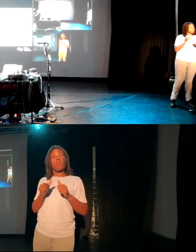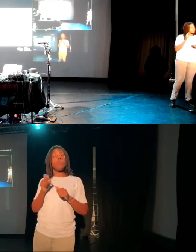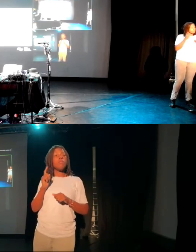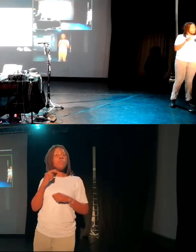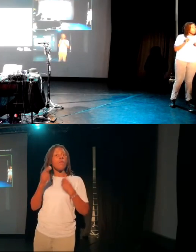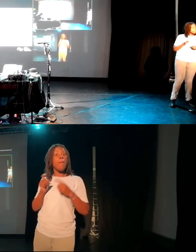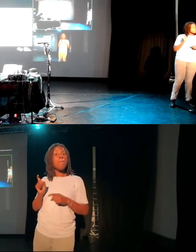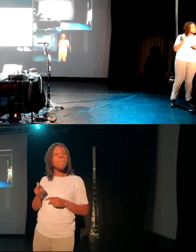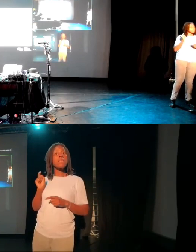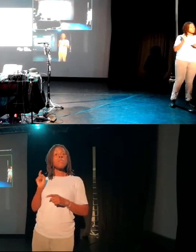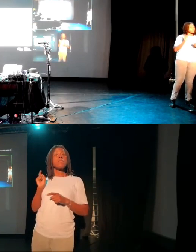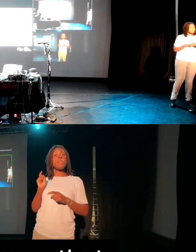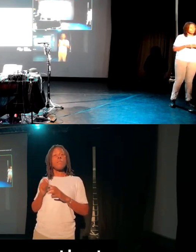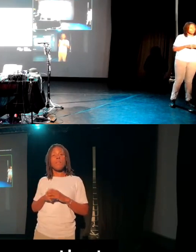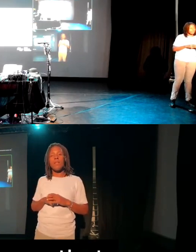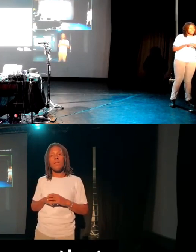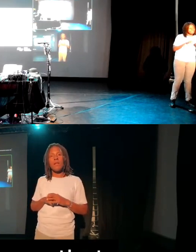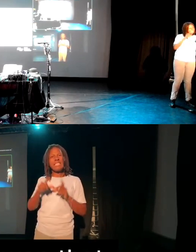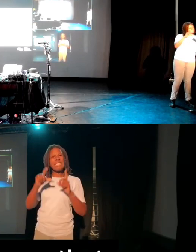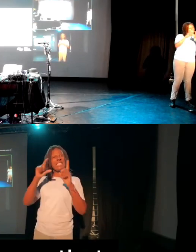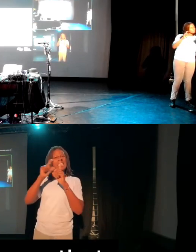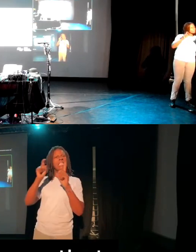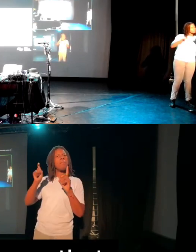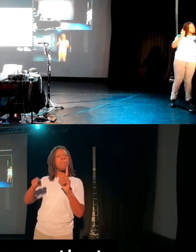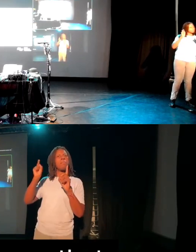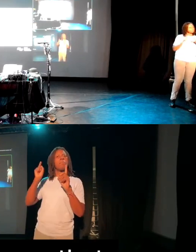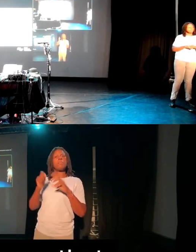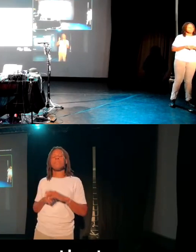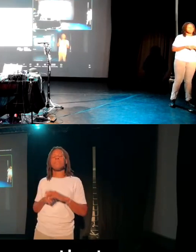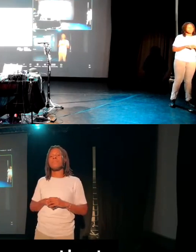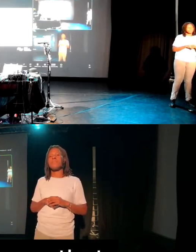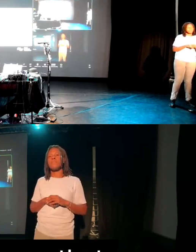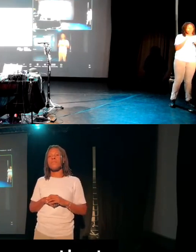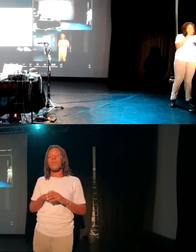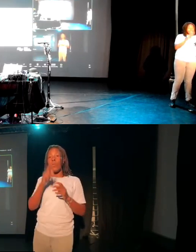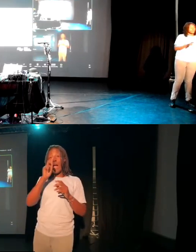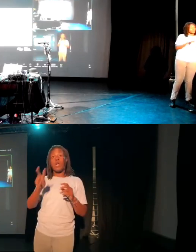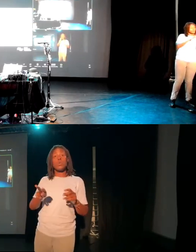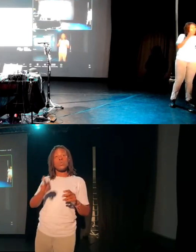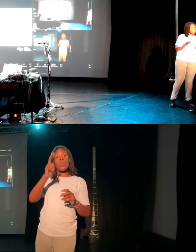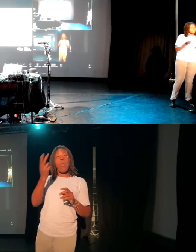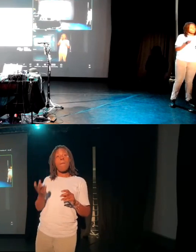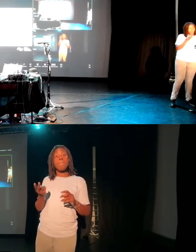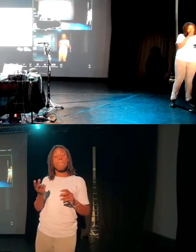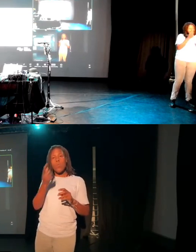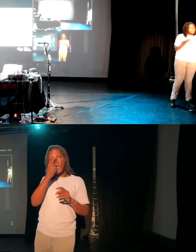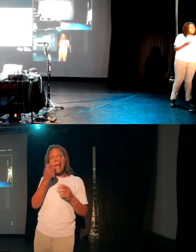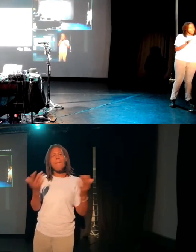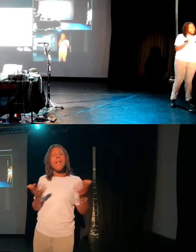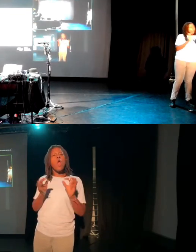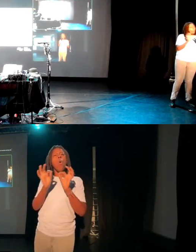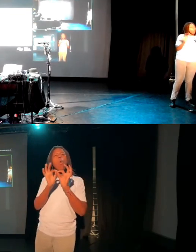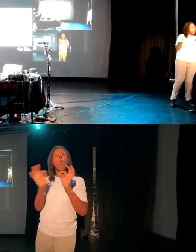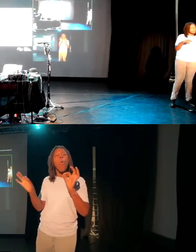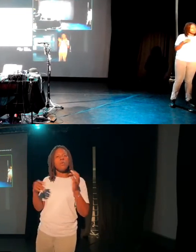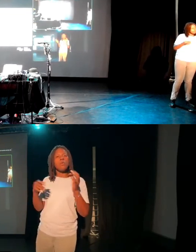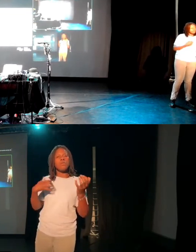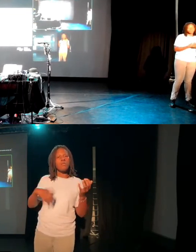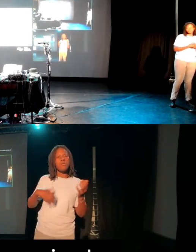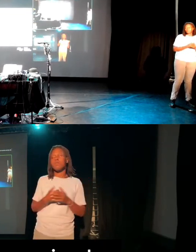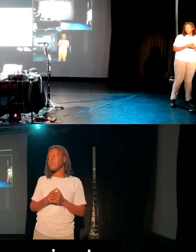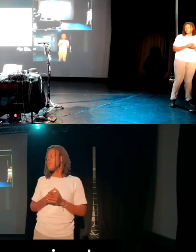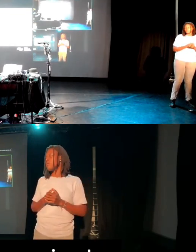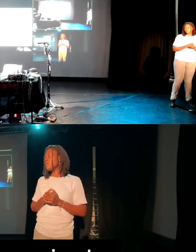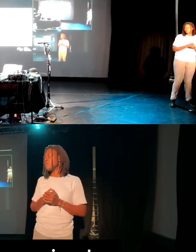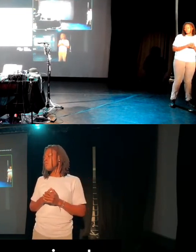There we go. So the first tag is doing a D. But it also means that we can then swap that around and play a chord if we want to. We've just got these